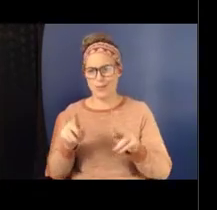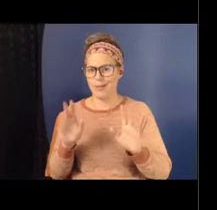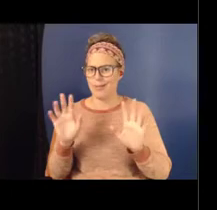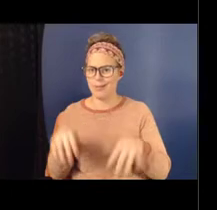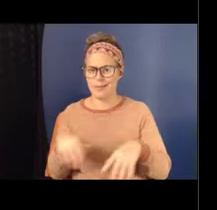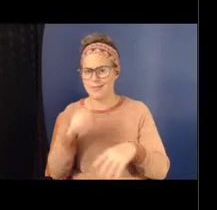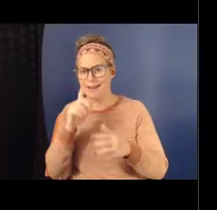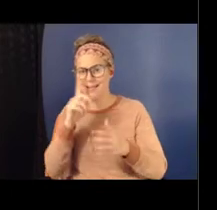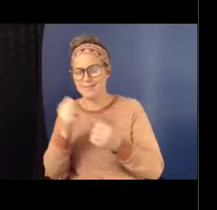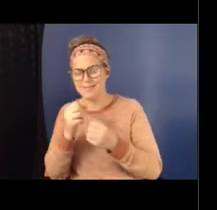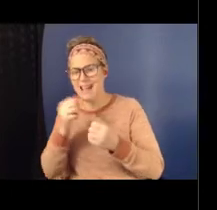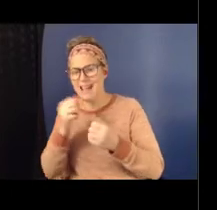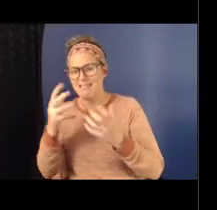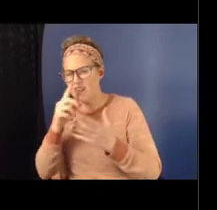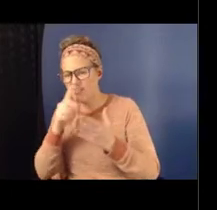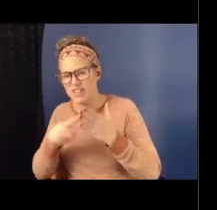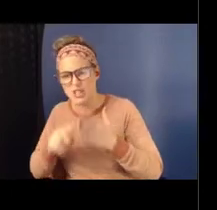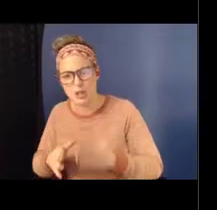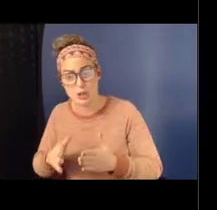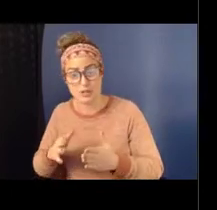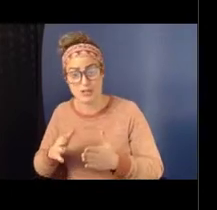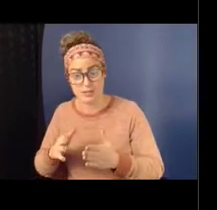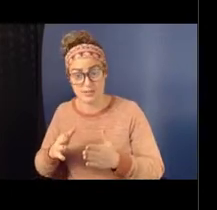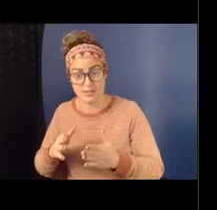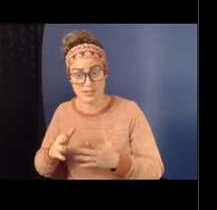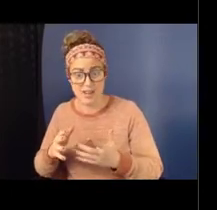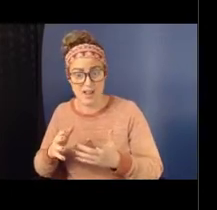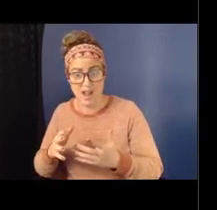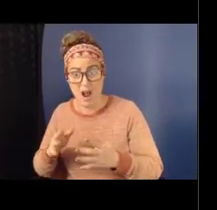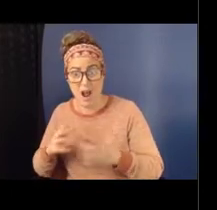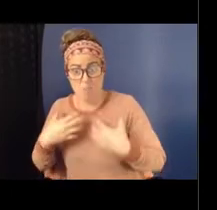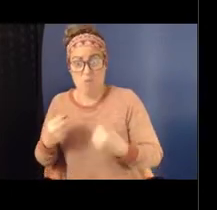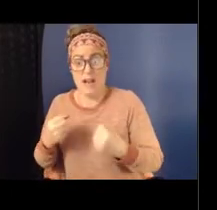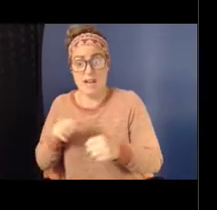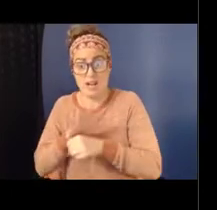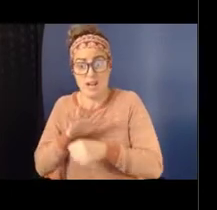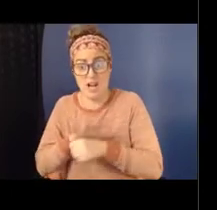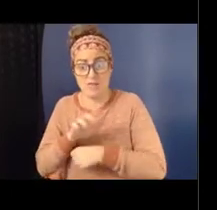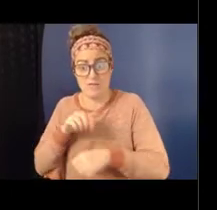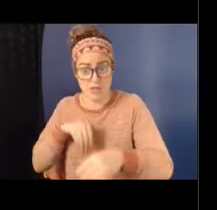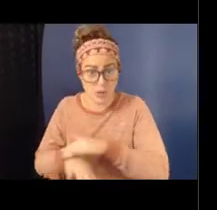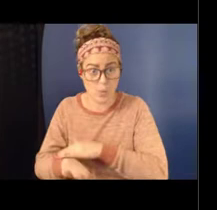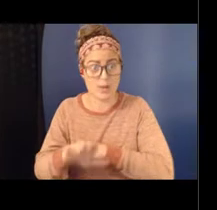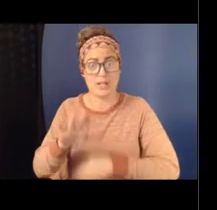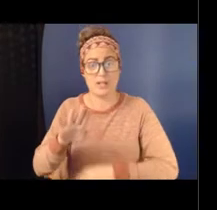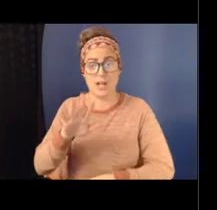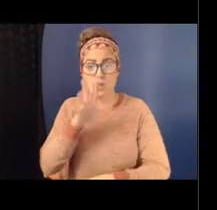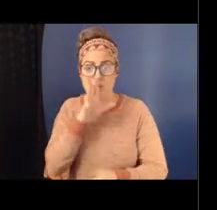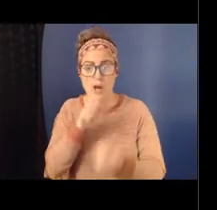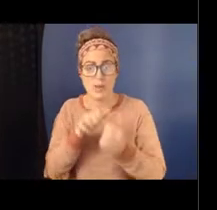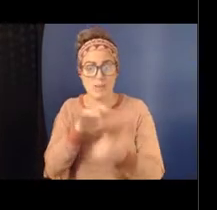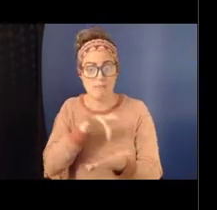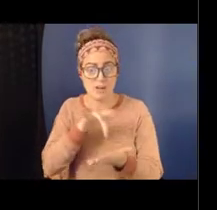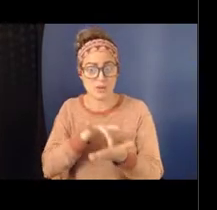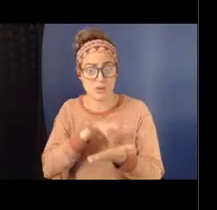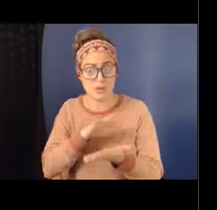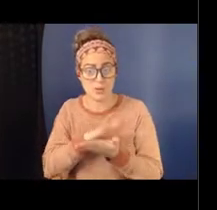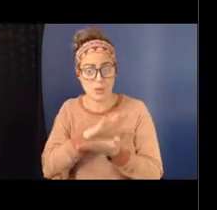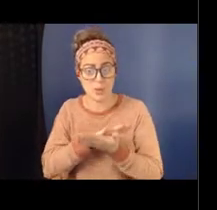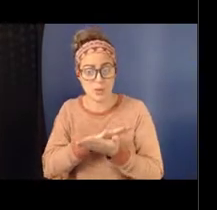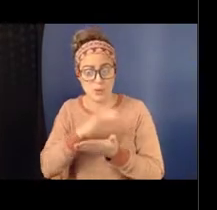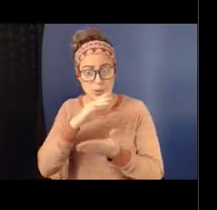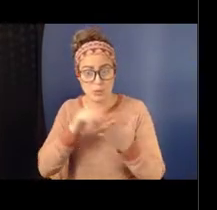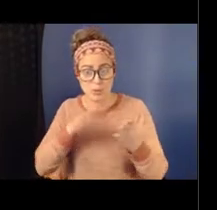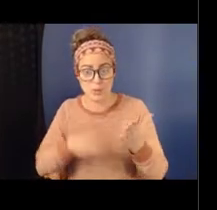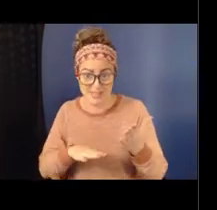like myself that have been brave enough to go in and talk to middle school kids about sexual violence. But we're going to hear from Barry, who's done brilliant